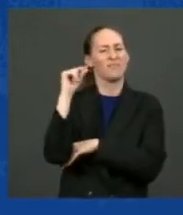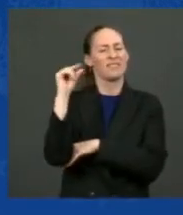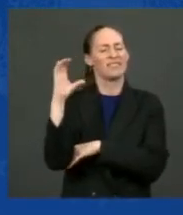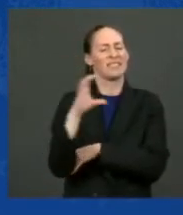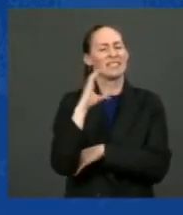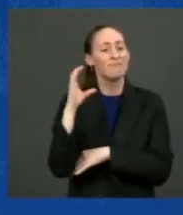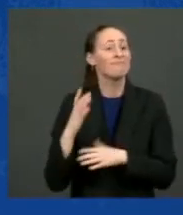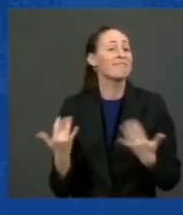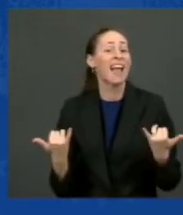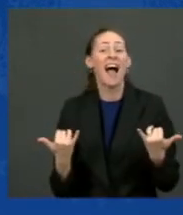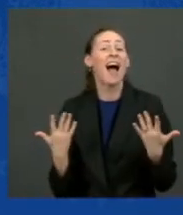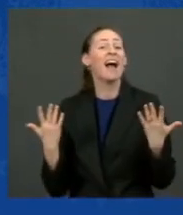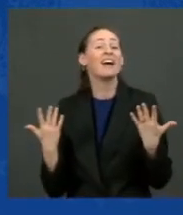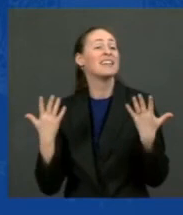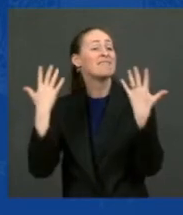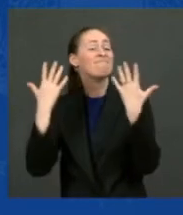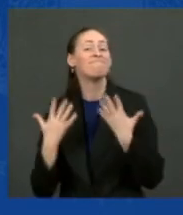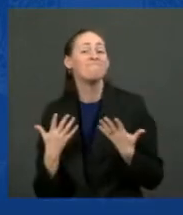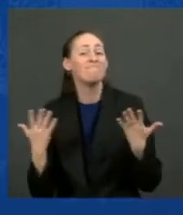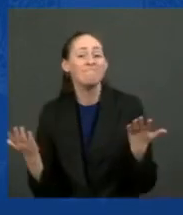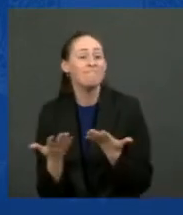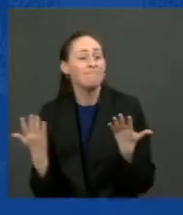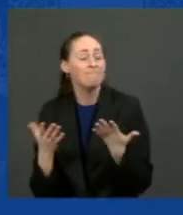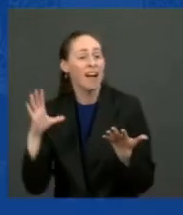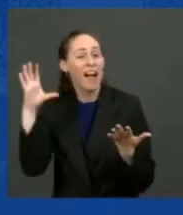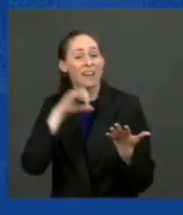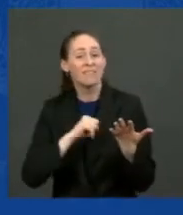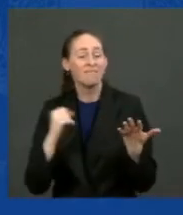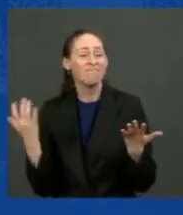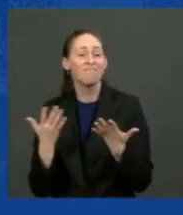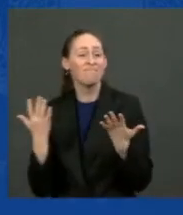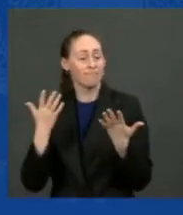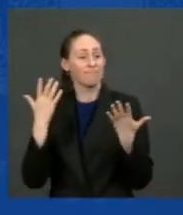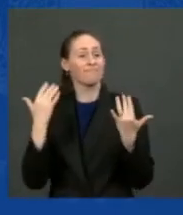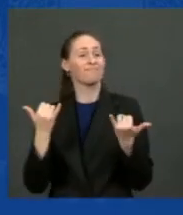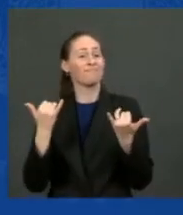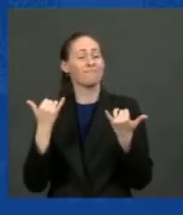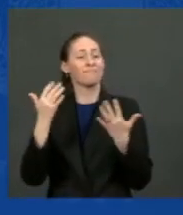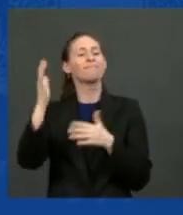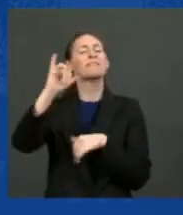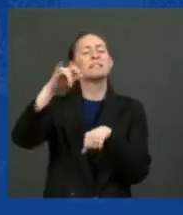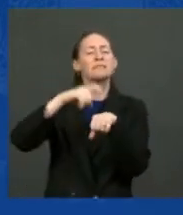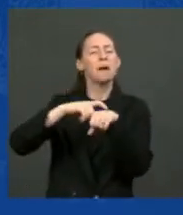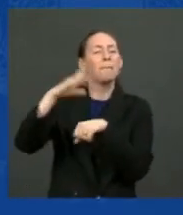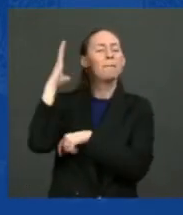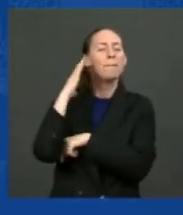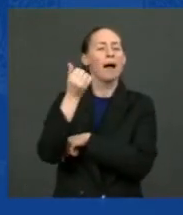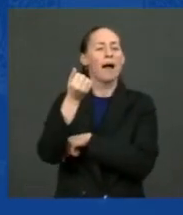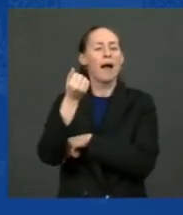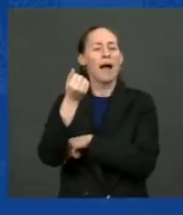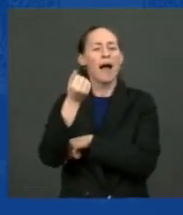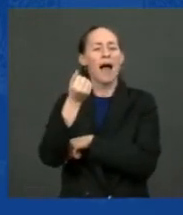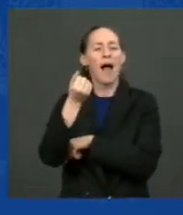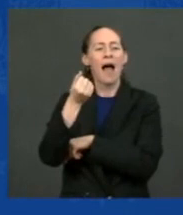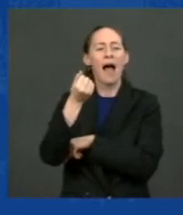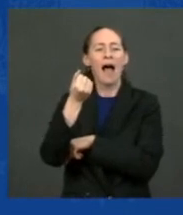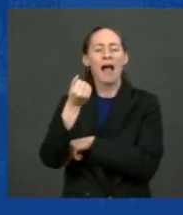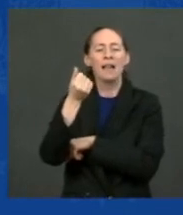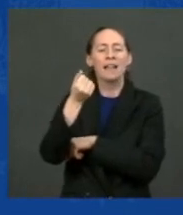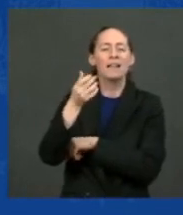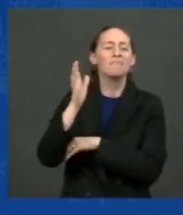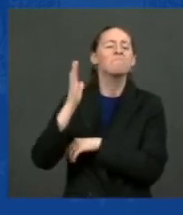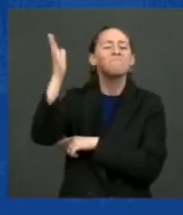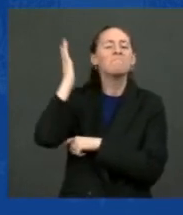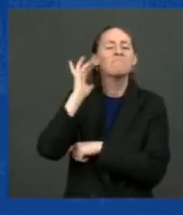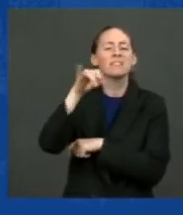If we're going to put together a committee today, like they did in 1898, I think it was. And we were going to invent a public